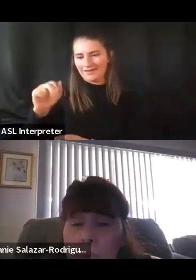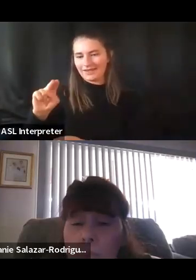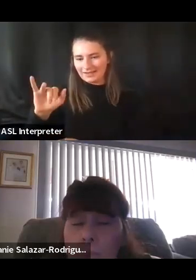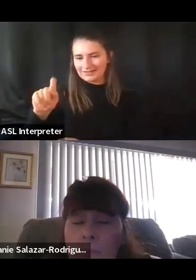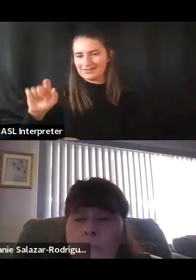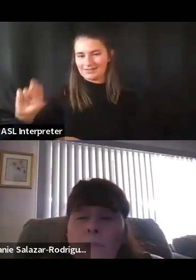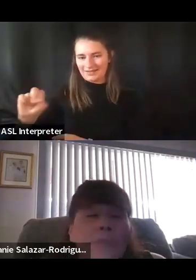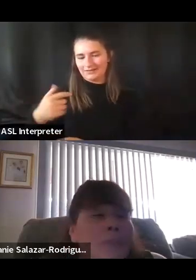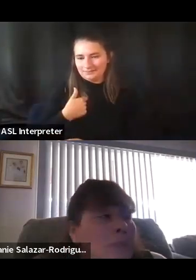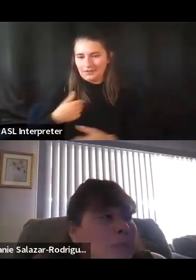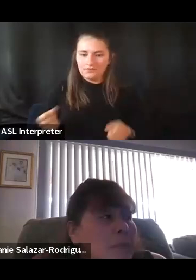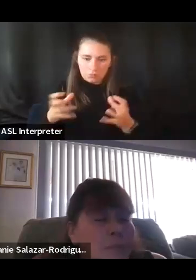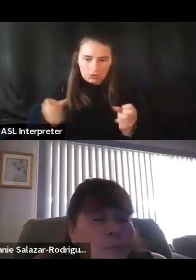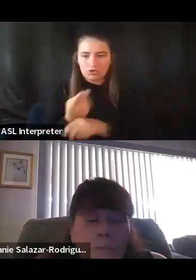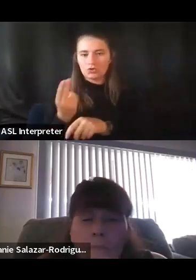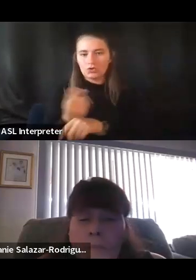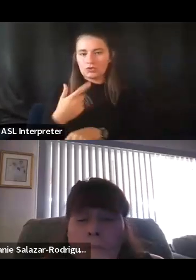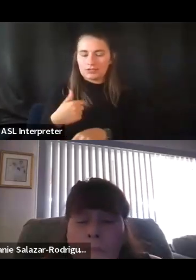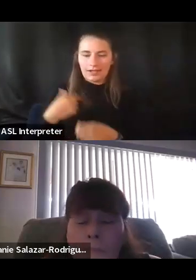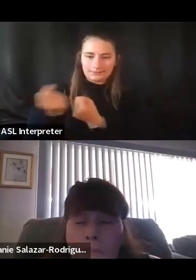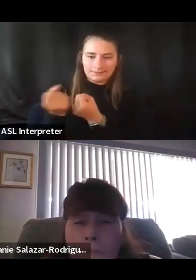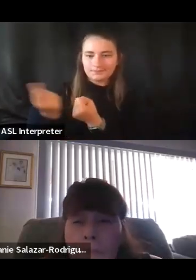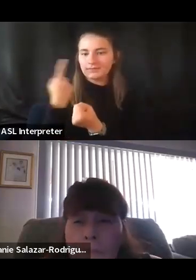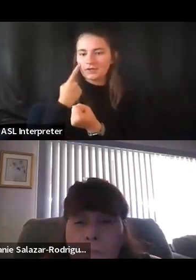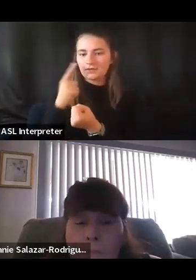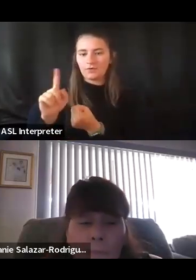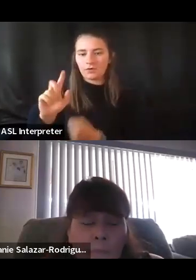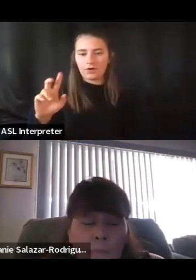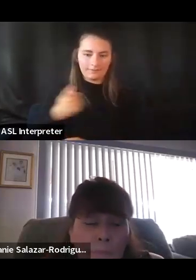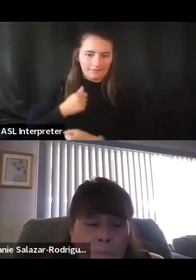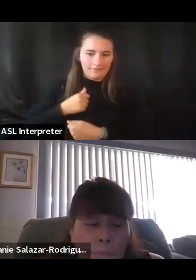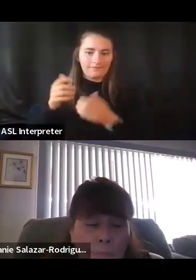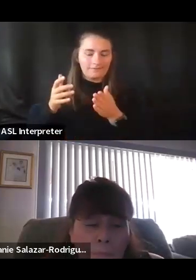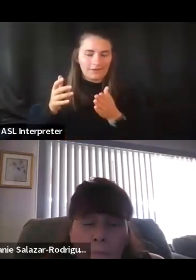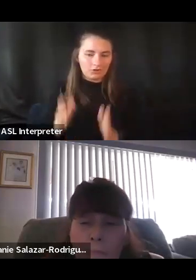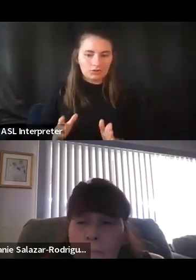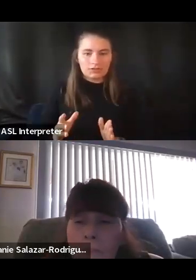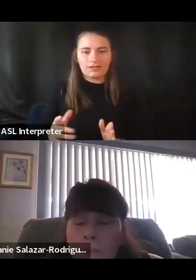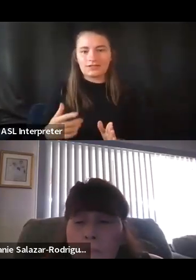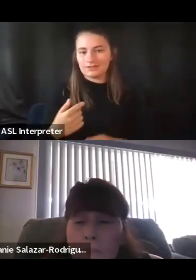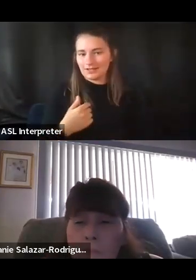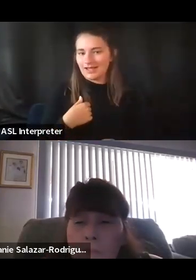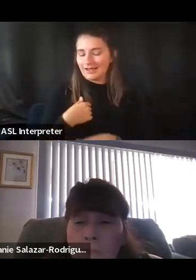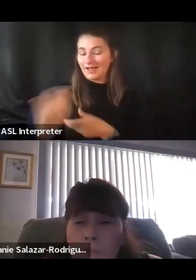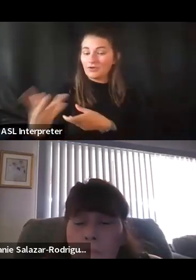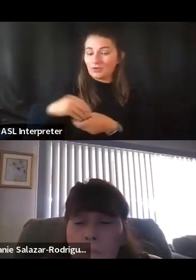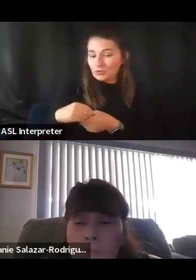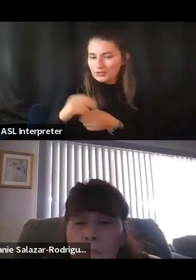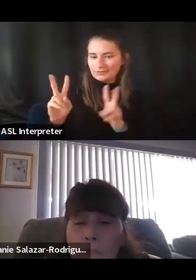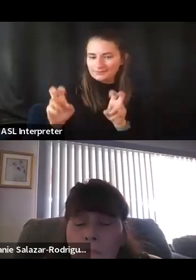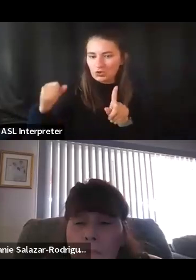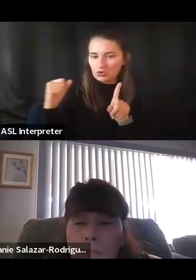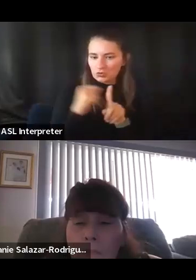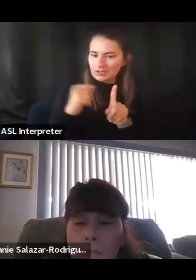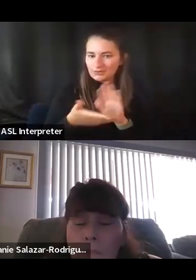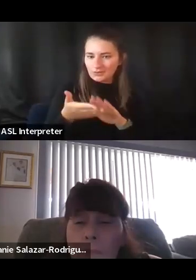a lobbyist for veterans and I got recruited slash tricked and running for office. It's been a privilege serving the community and the